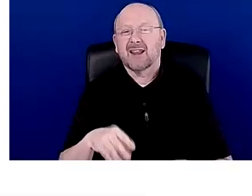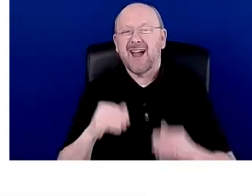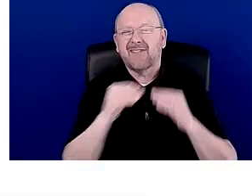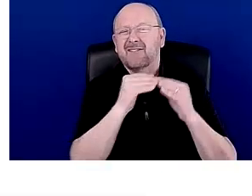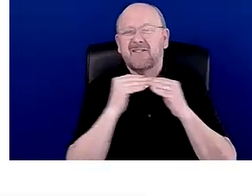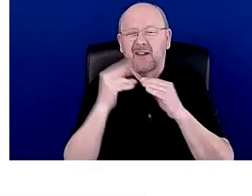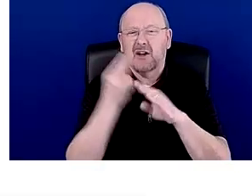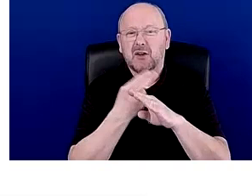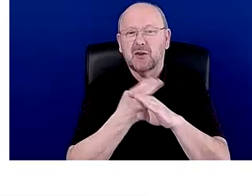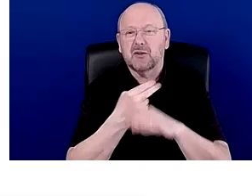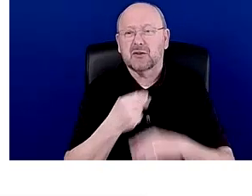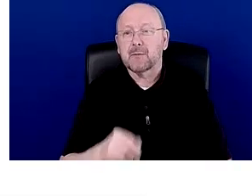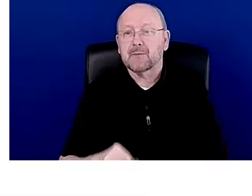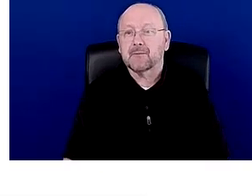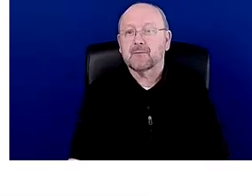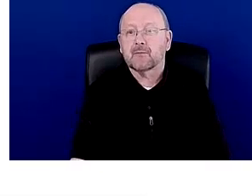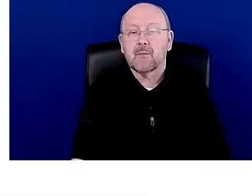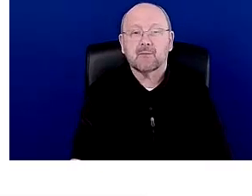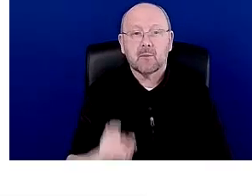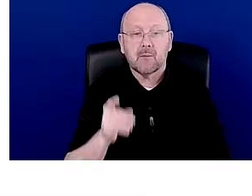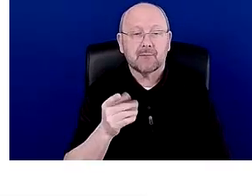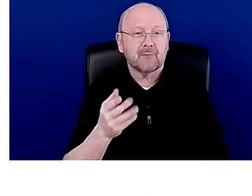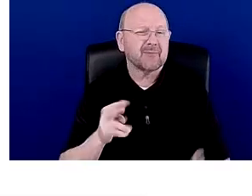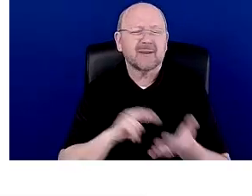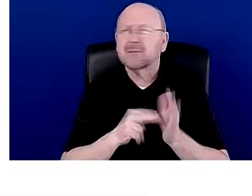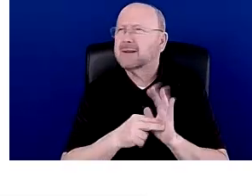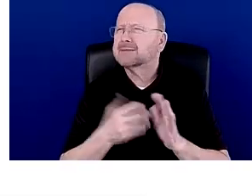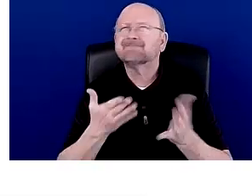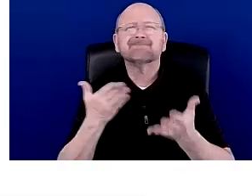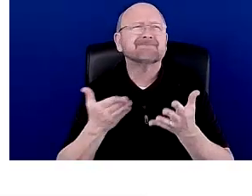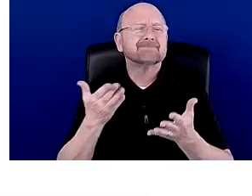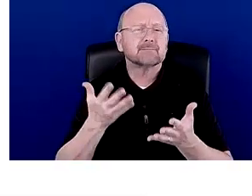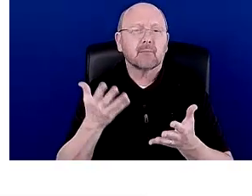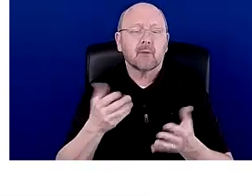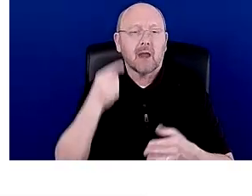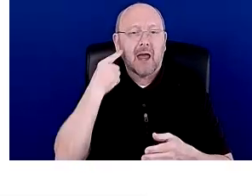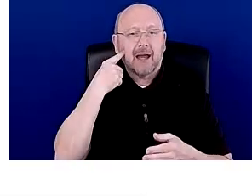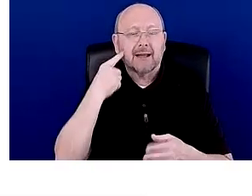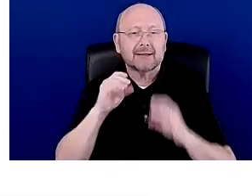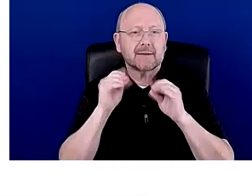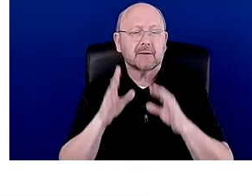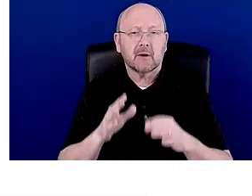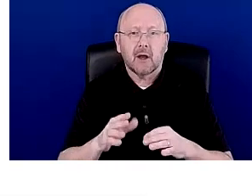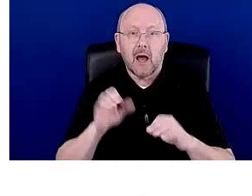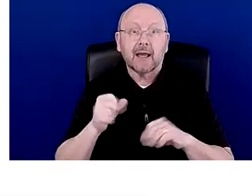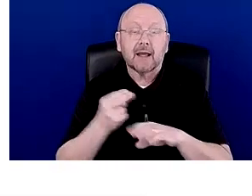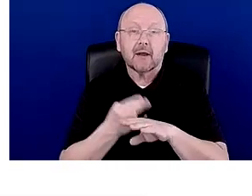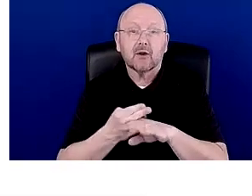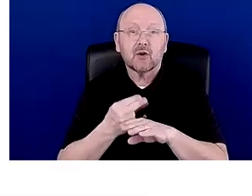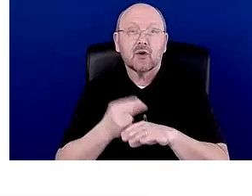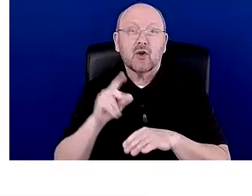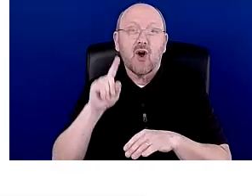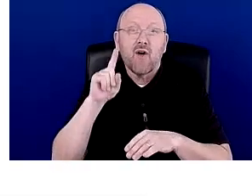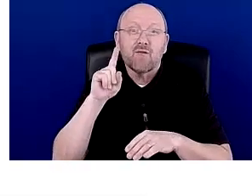of like this, uh, you know, I hear instructors saying, well, I can use like the first like five